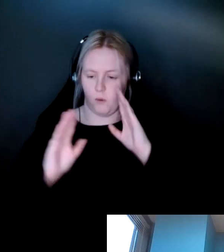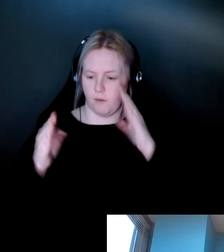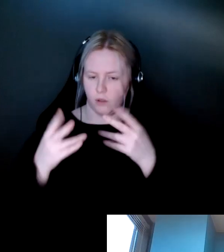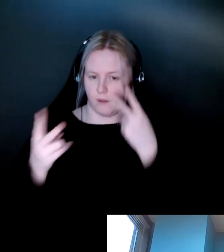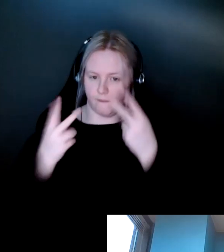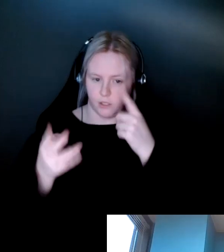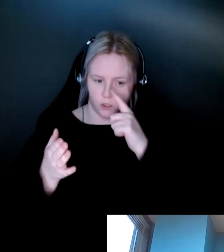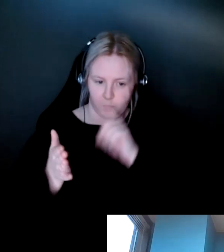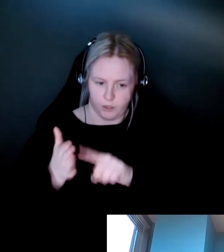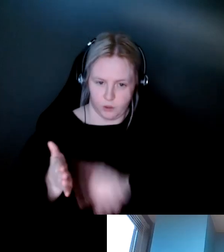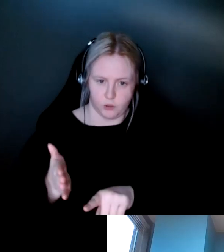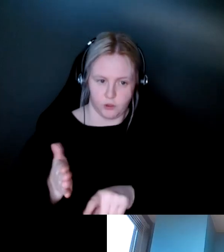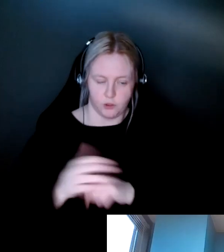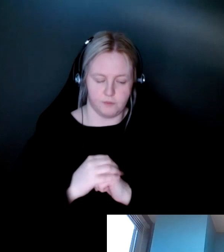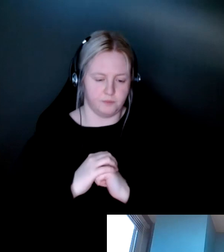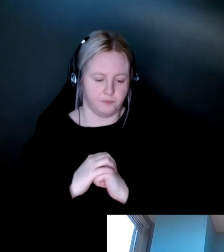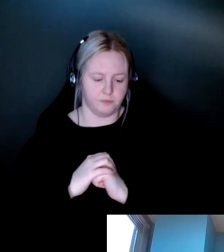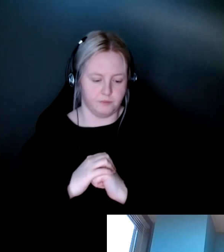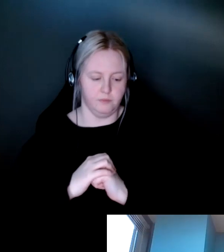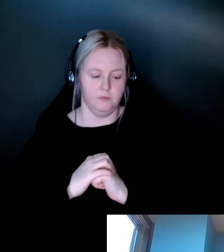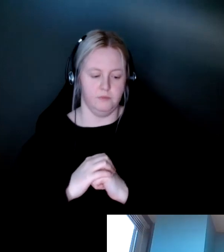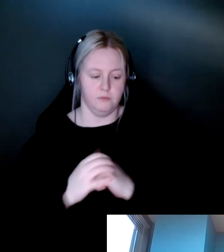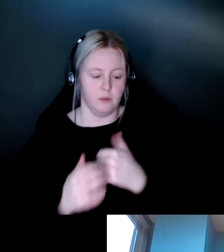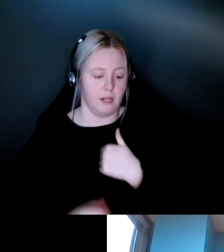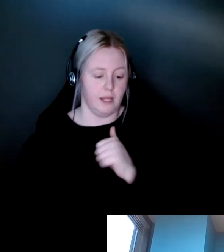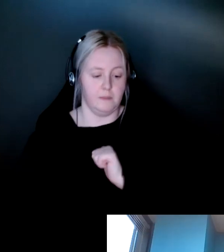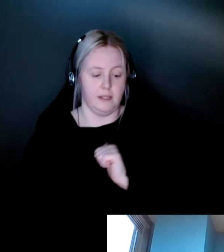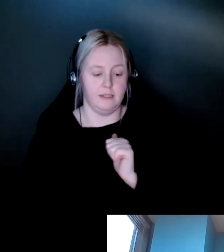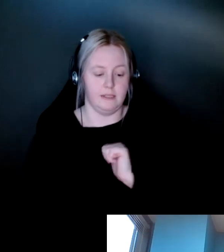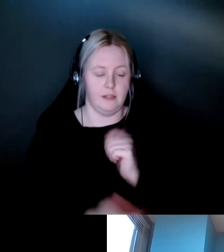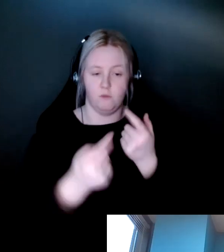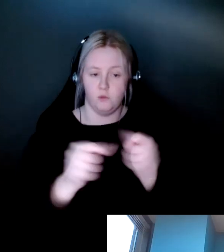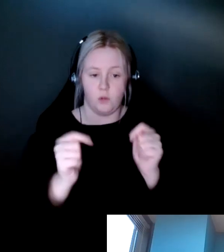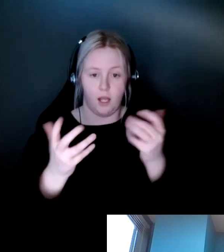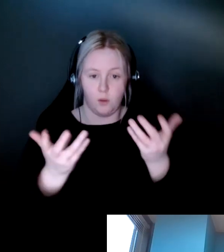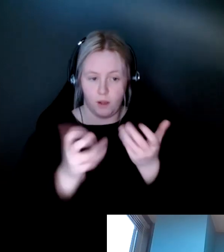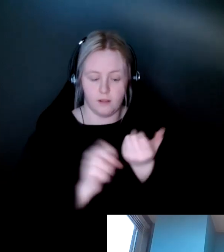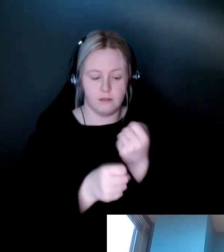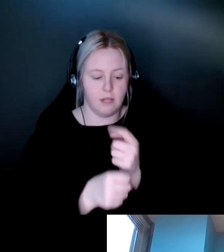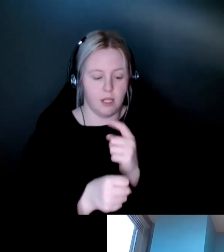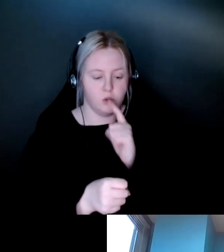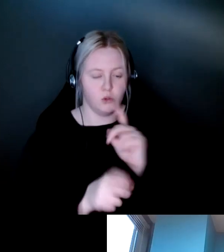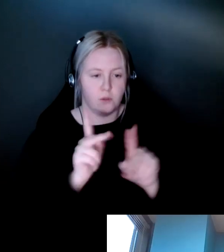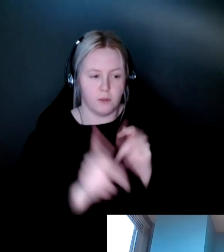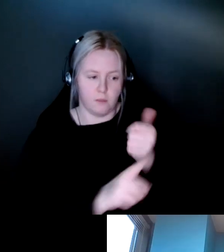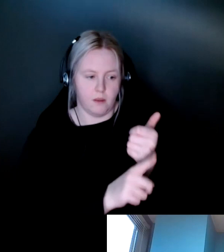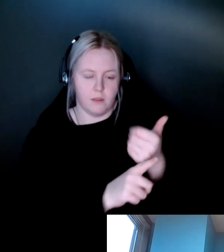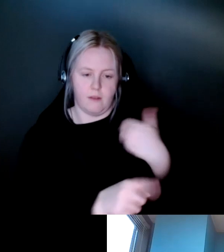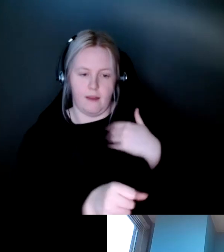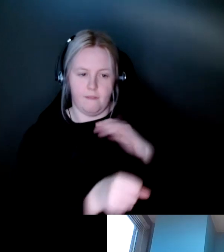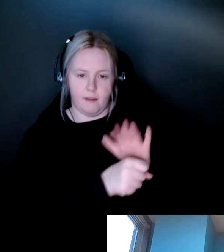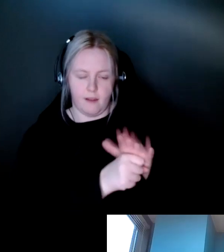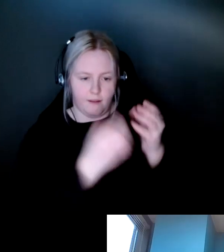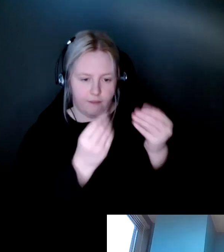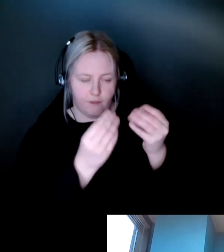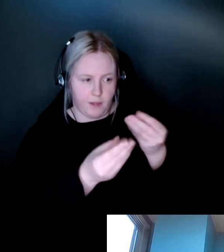side of things. But what I've always tried to do here is to make sure that people have the information they need to make the best informed choices